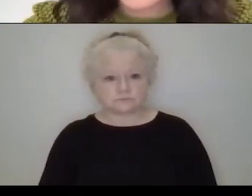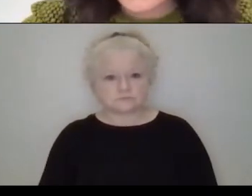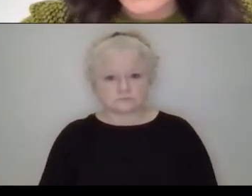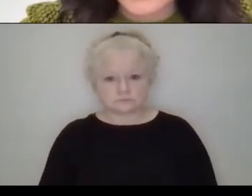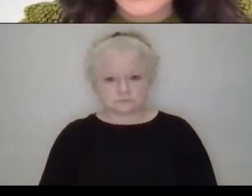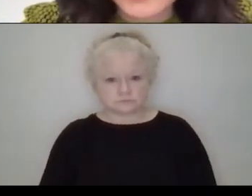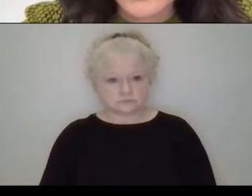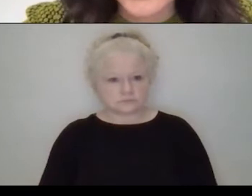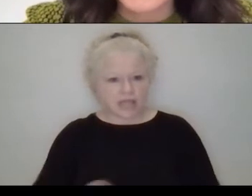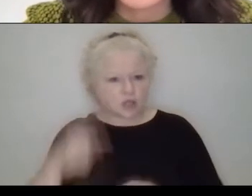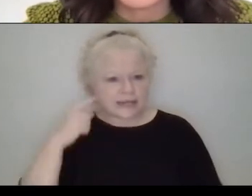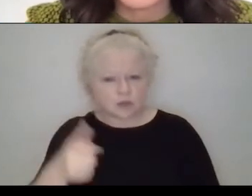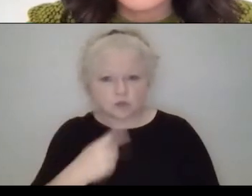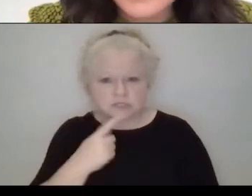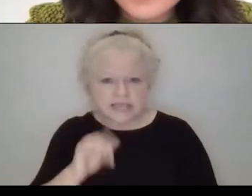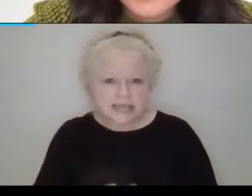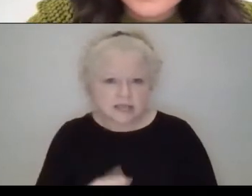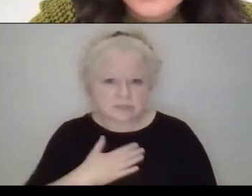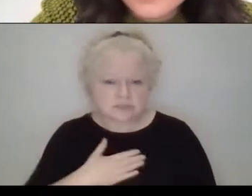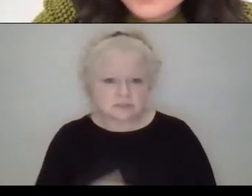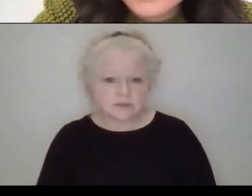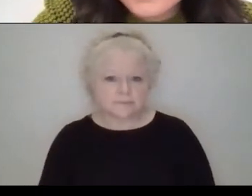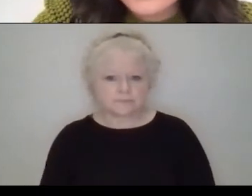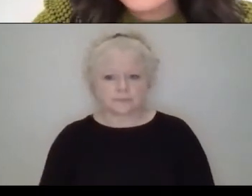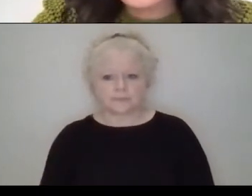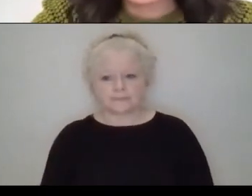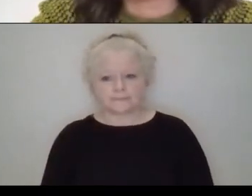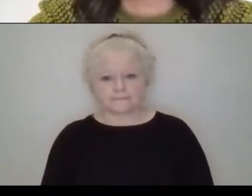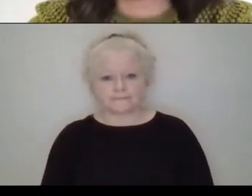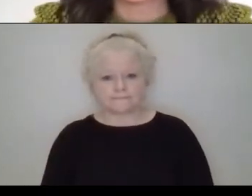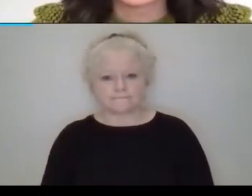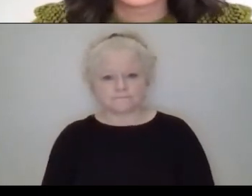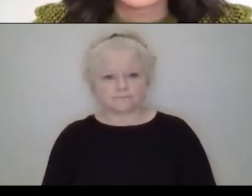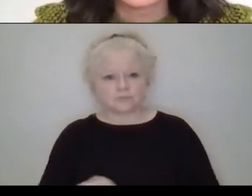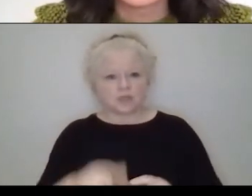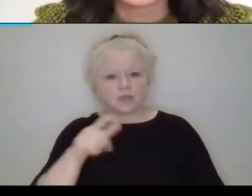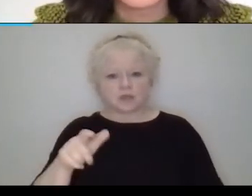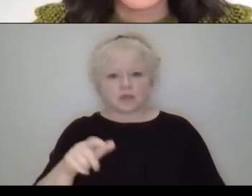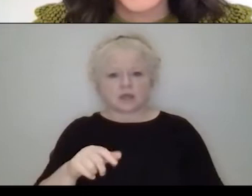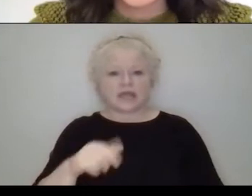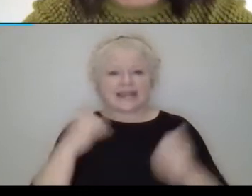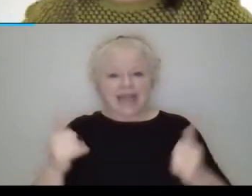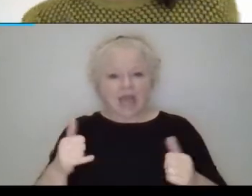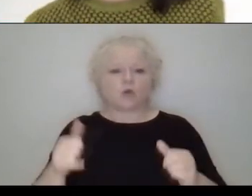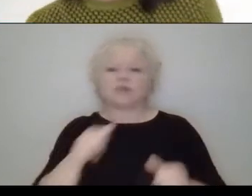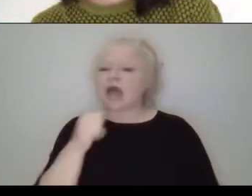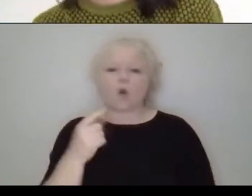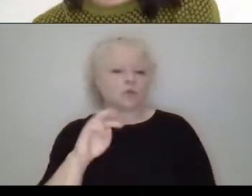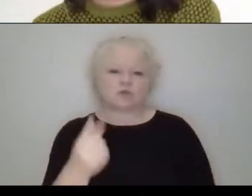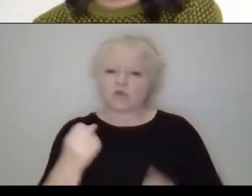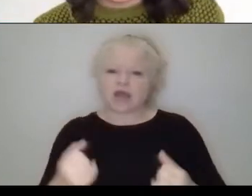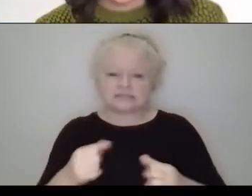I couldn't hear you. Could you repeat me? Yeah. No, just that it's, it's, it's become bigger than just rugs. And now you're collaborating